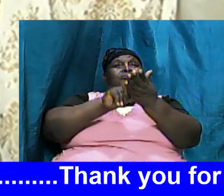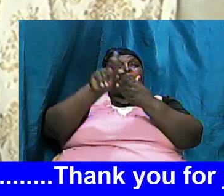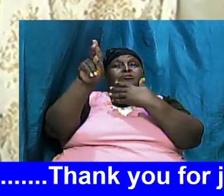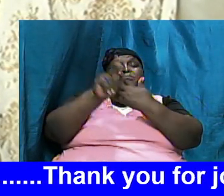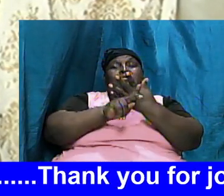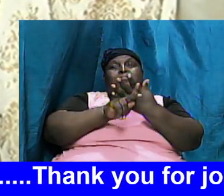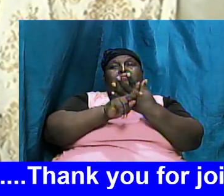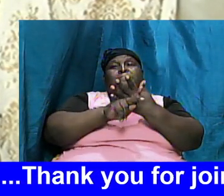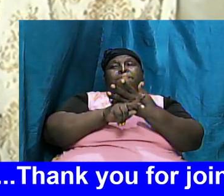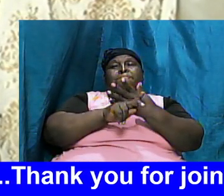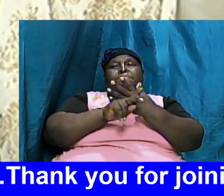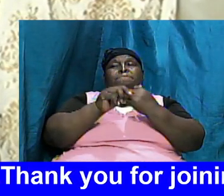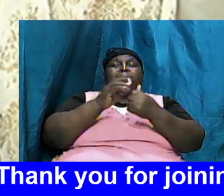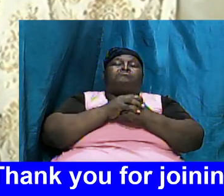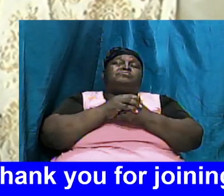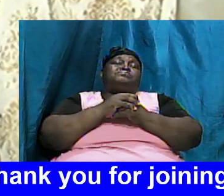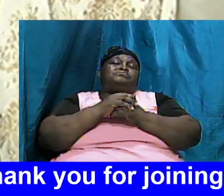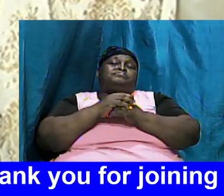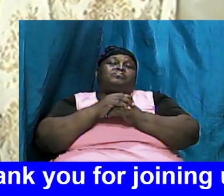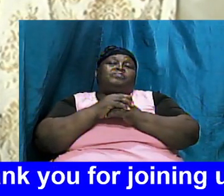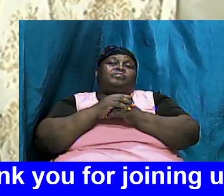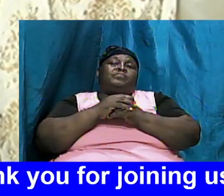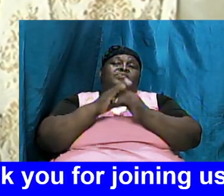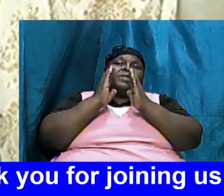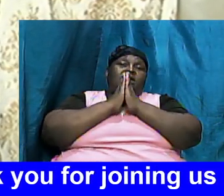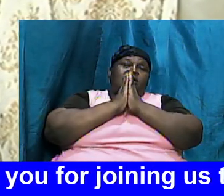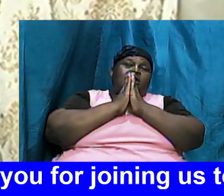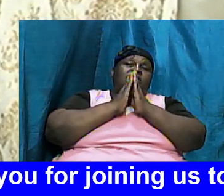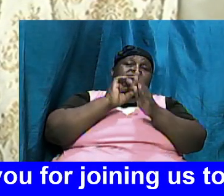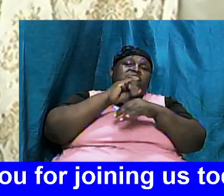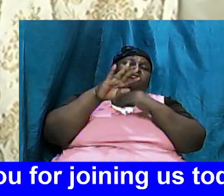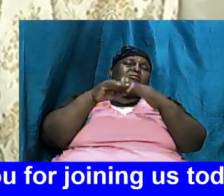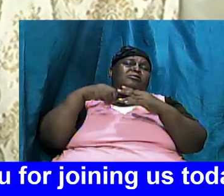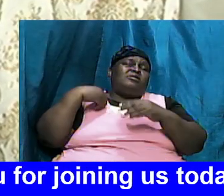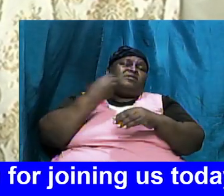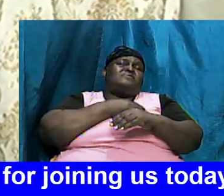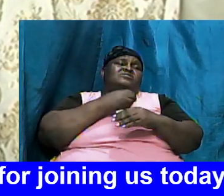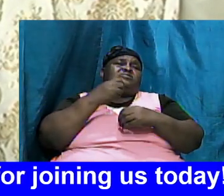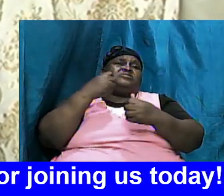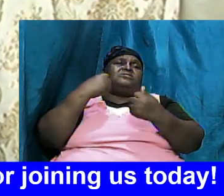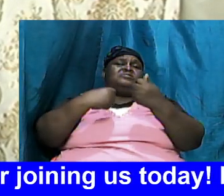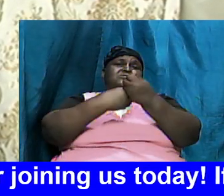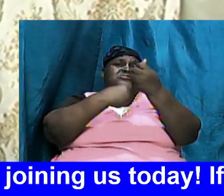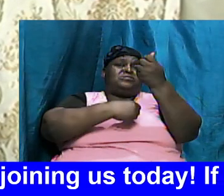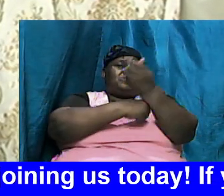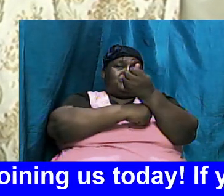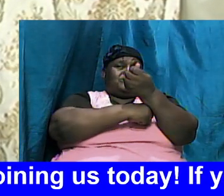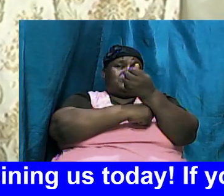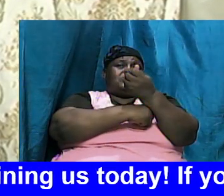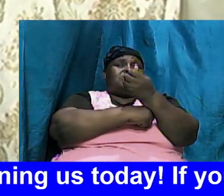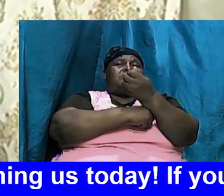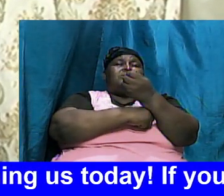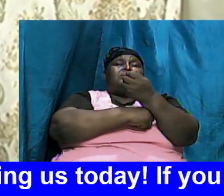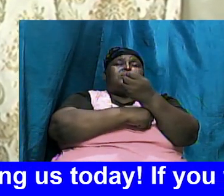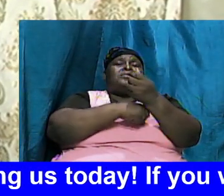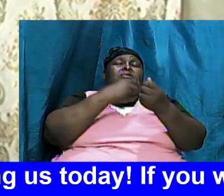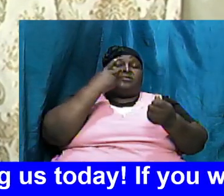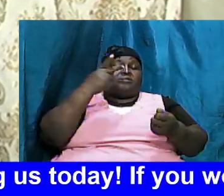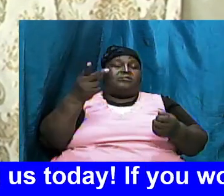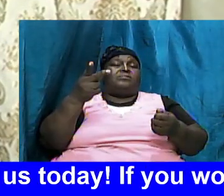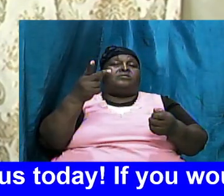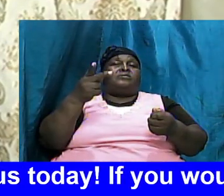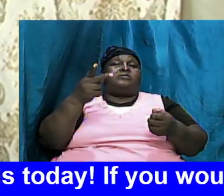our acquisition campaign so we ask that all of us do our best to support and we look forward